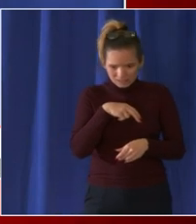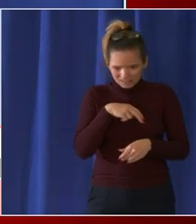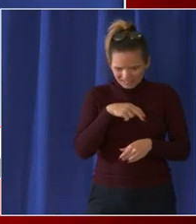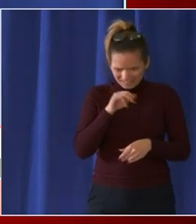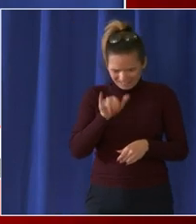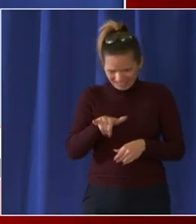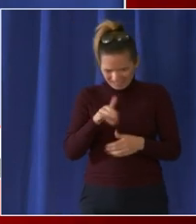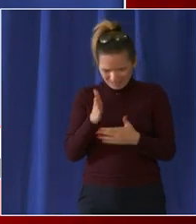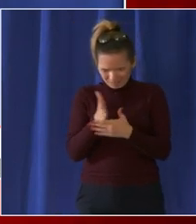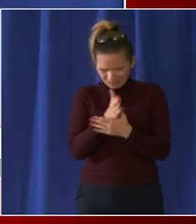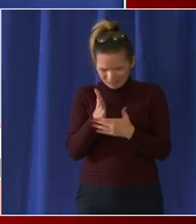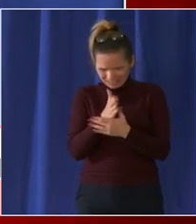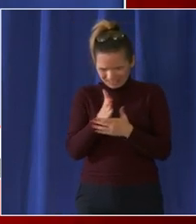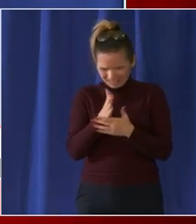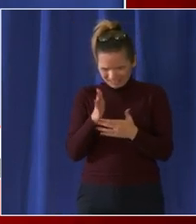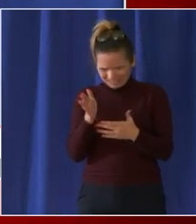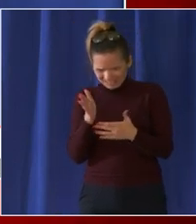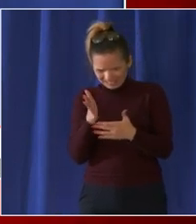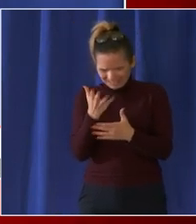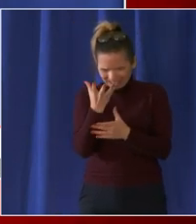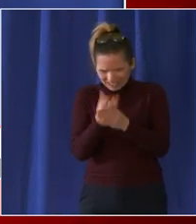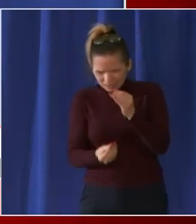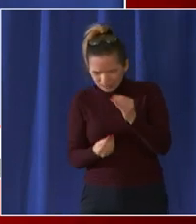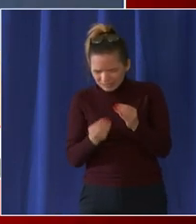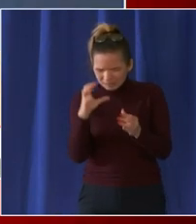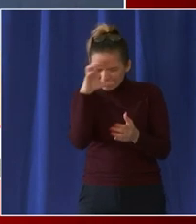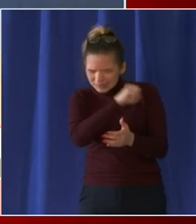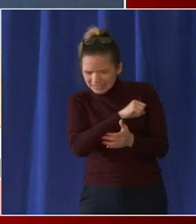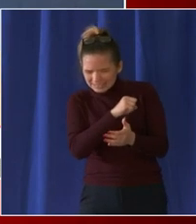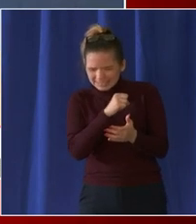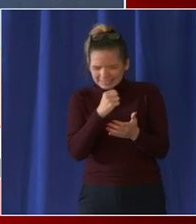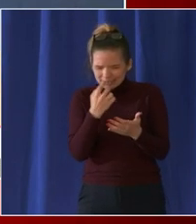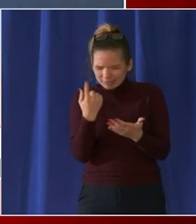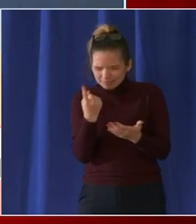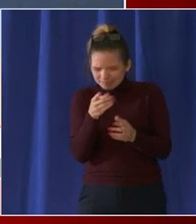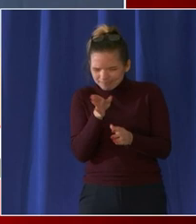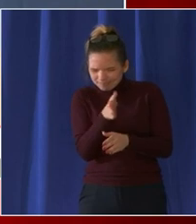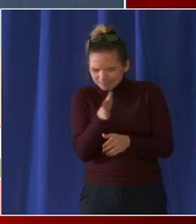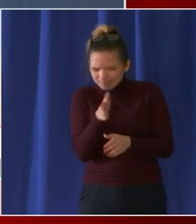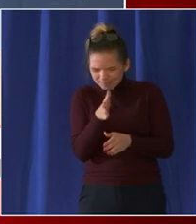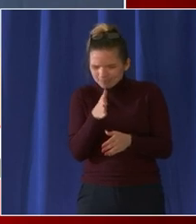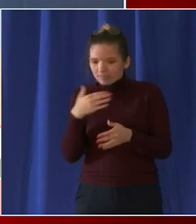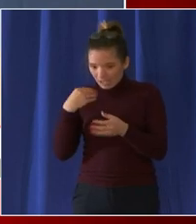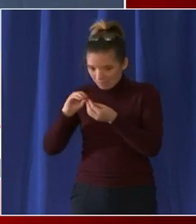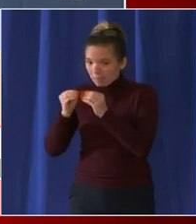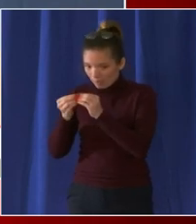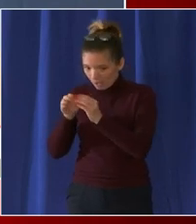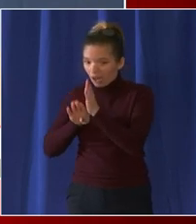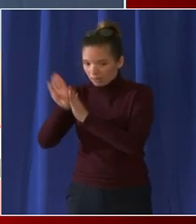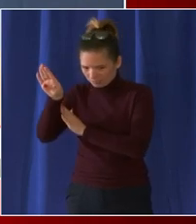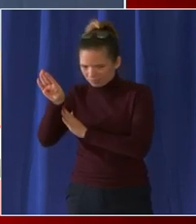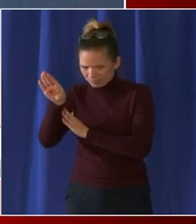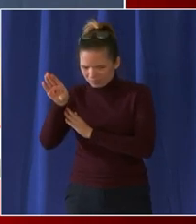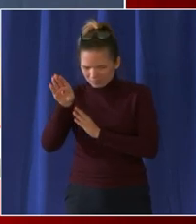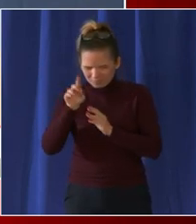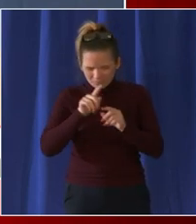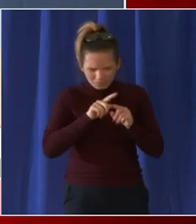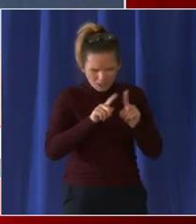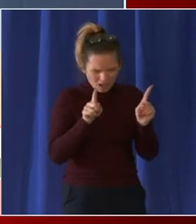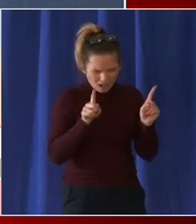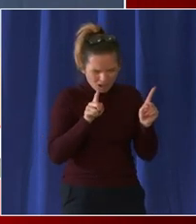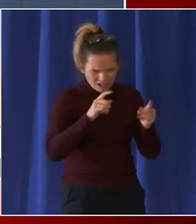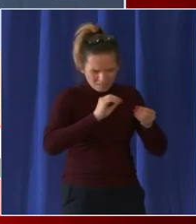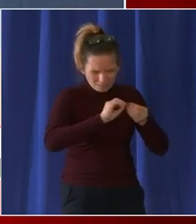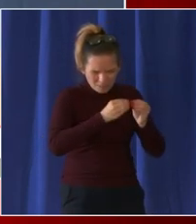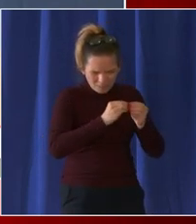there's sort of pause there's there's optimism about the percent being so low how is that calculated and is that a